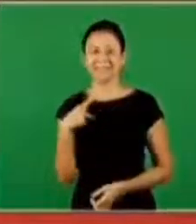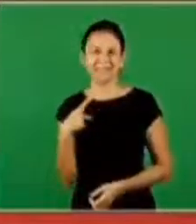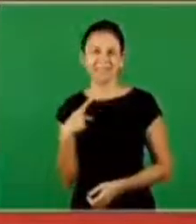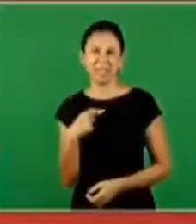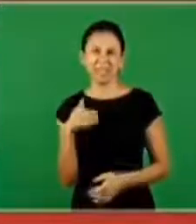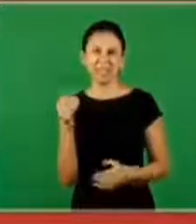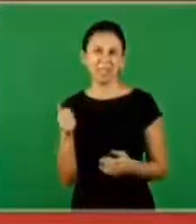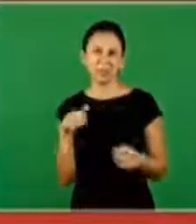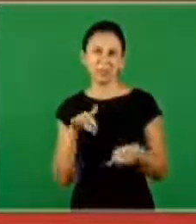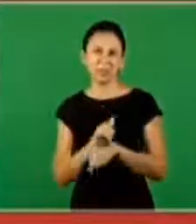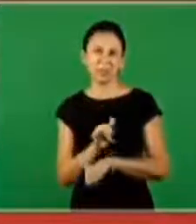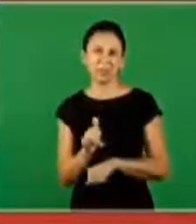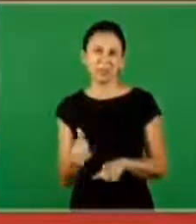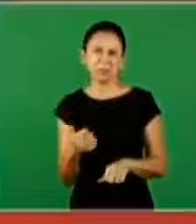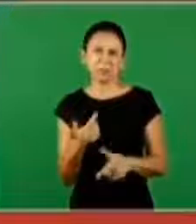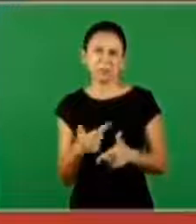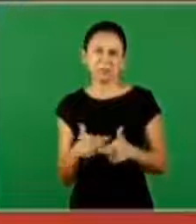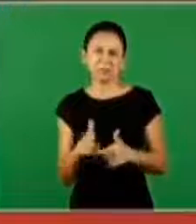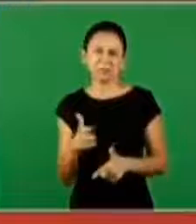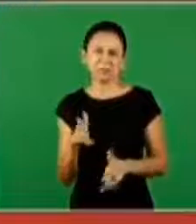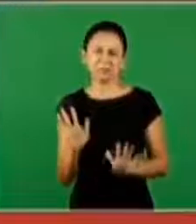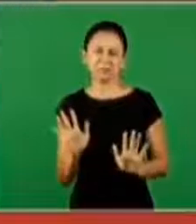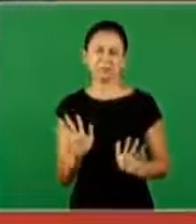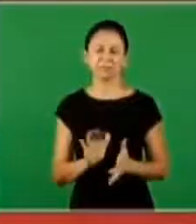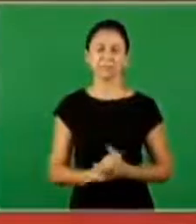But who doesn't come? It's all right to.